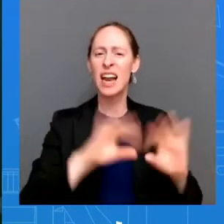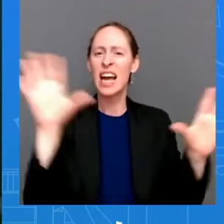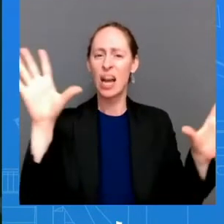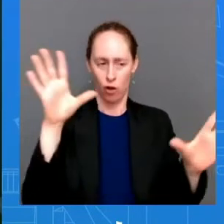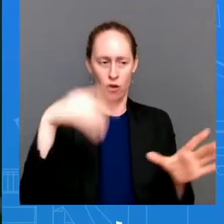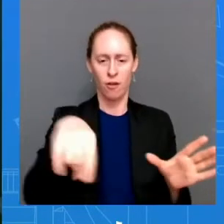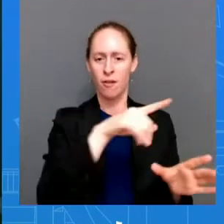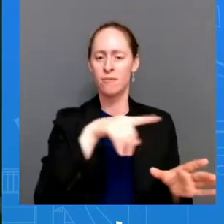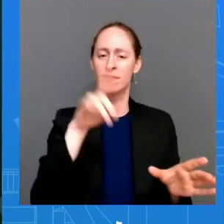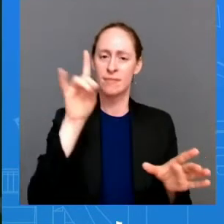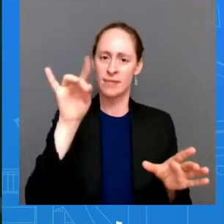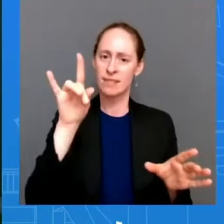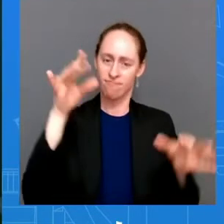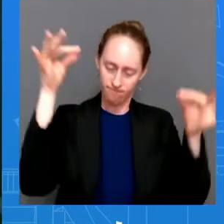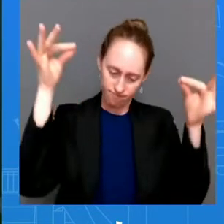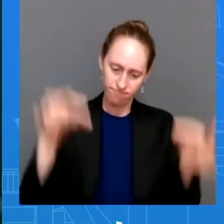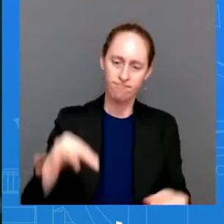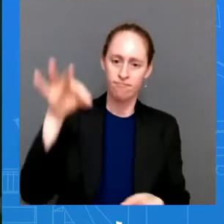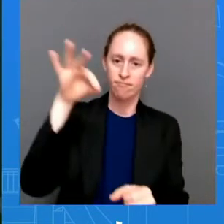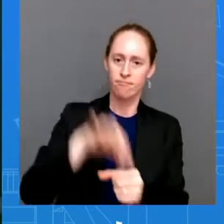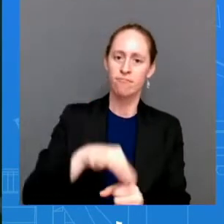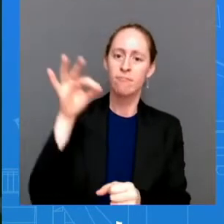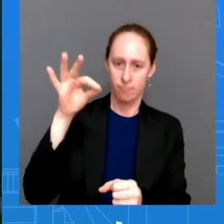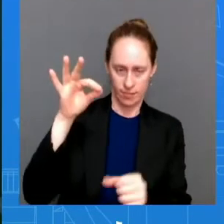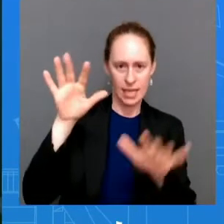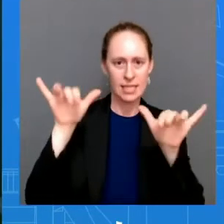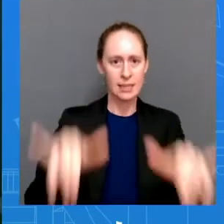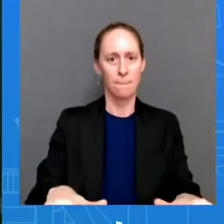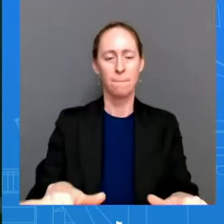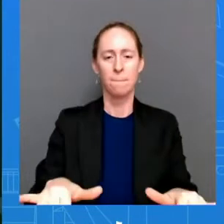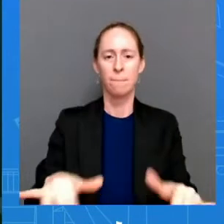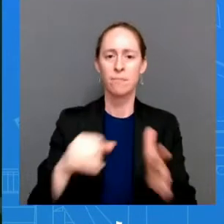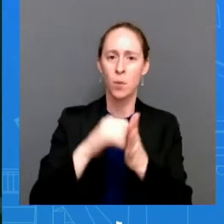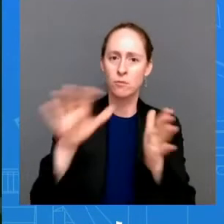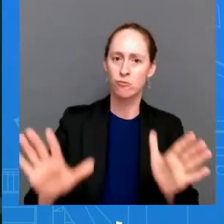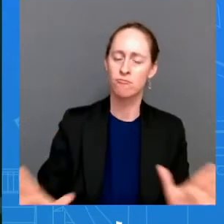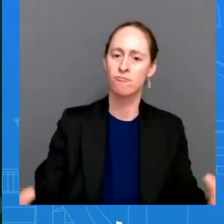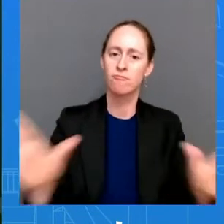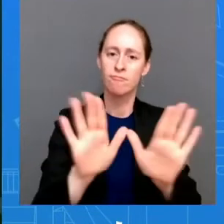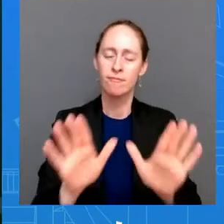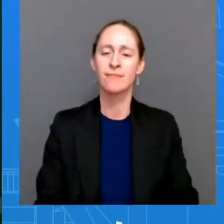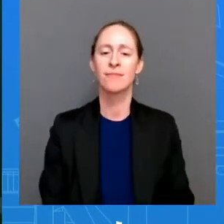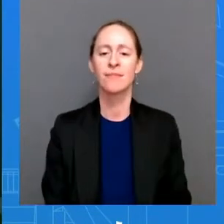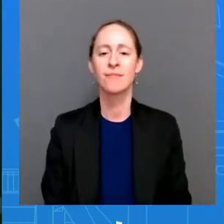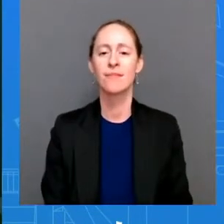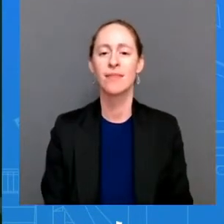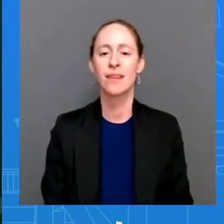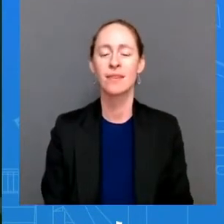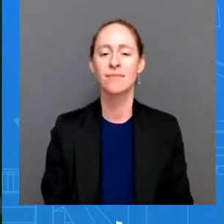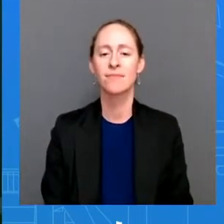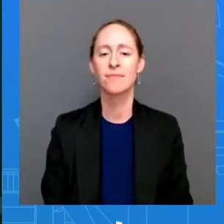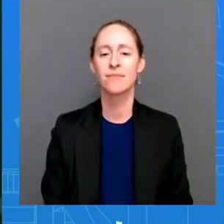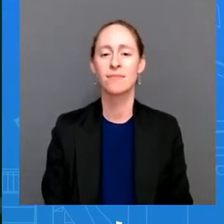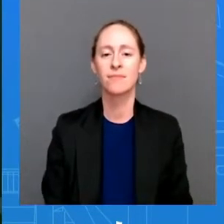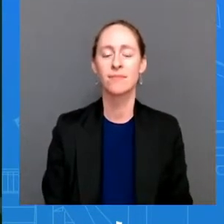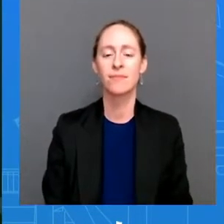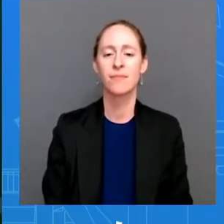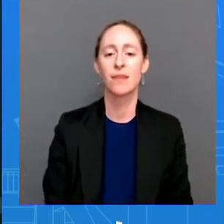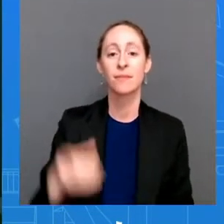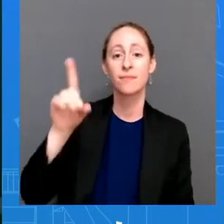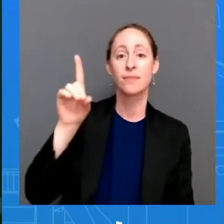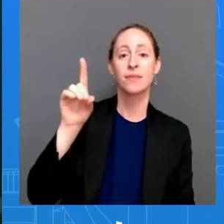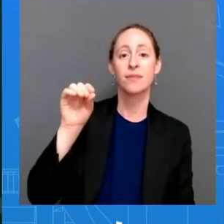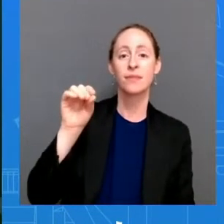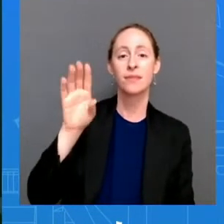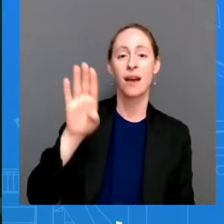in the wake of Dobbs the president predicted people would turn out in record numbers to reclaim rights stolen from them